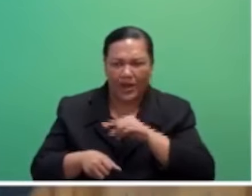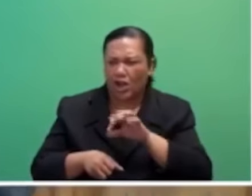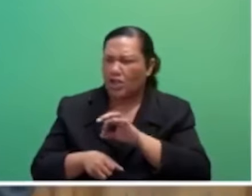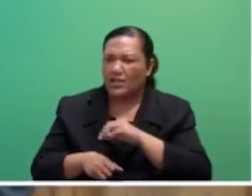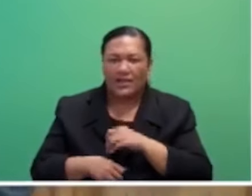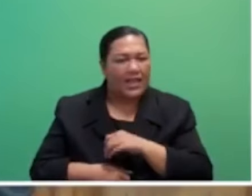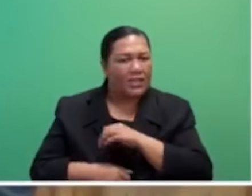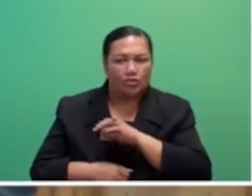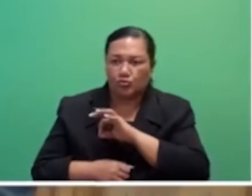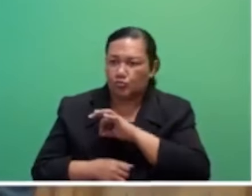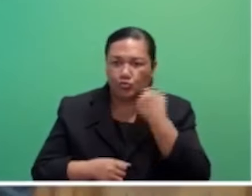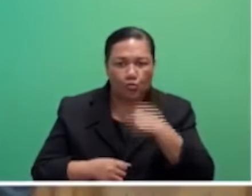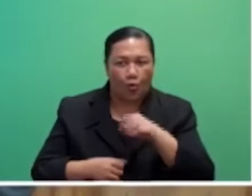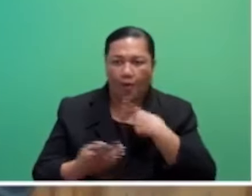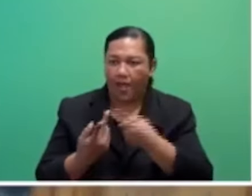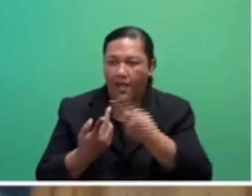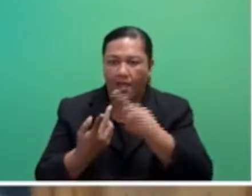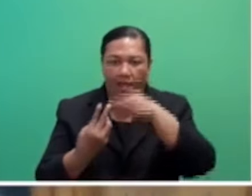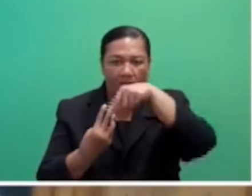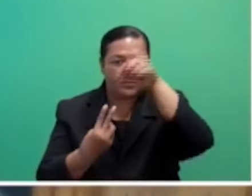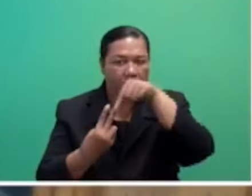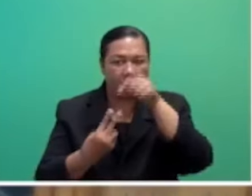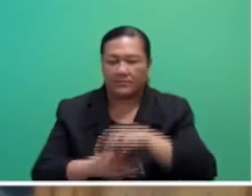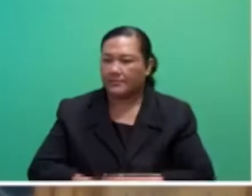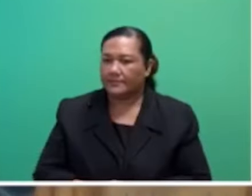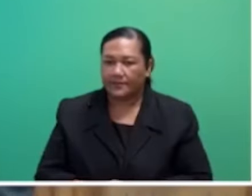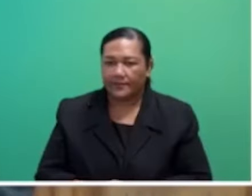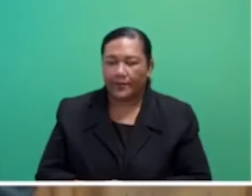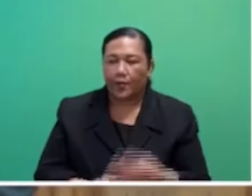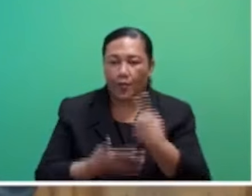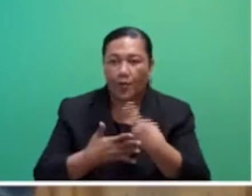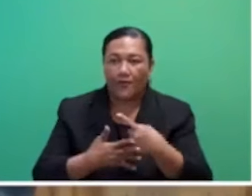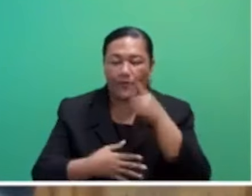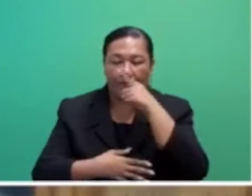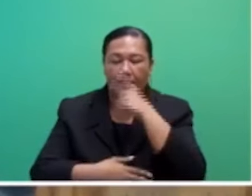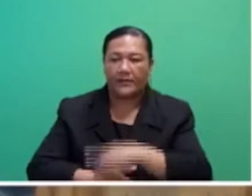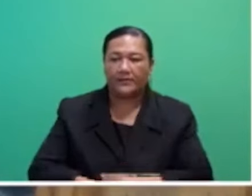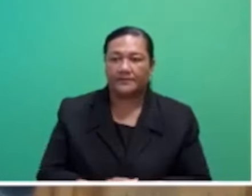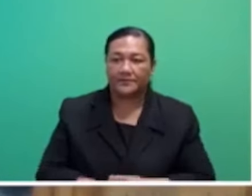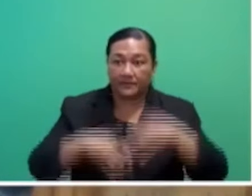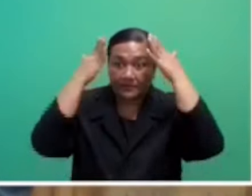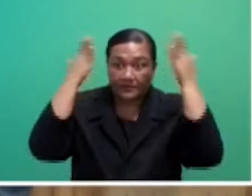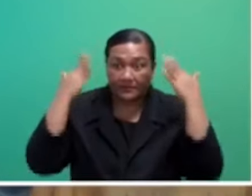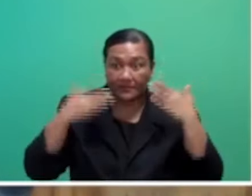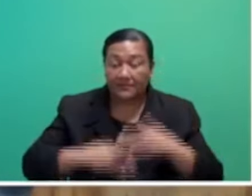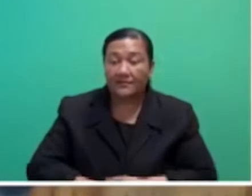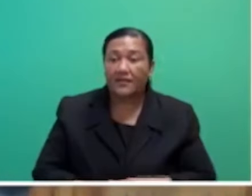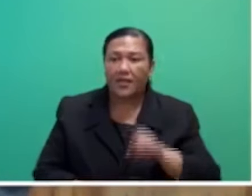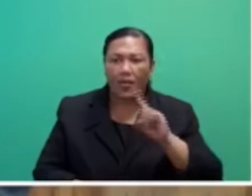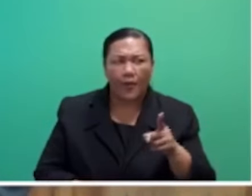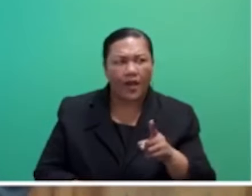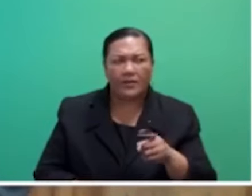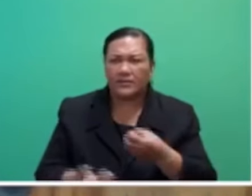Honourable Speaker, what I have observed in the last Parliament sitting, we have spent a lot of time in